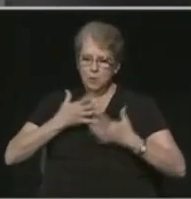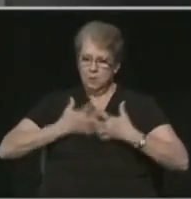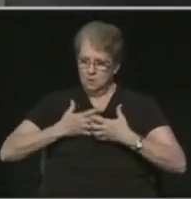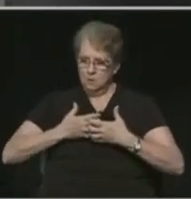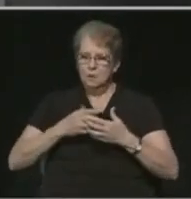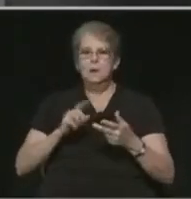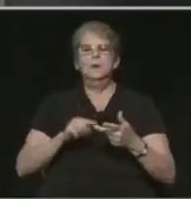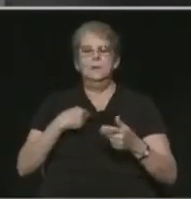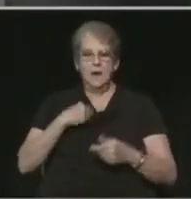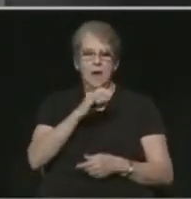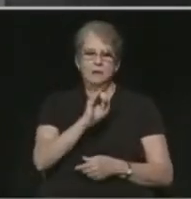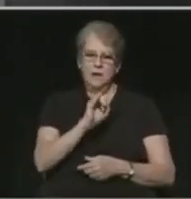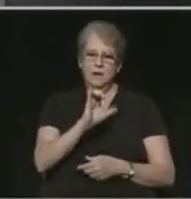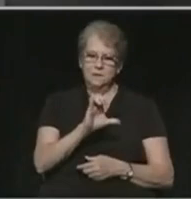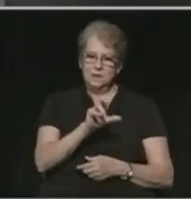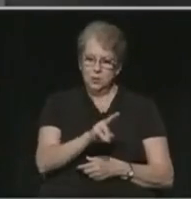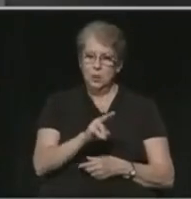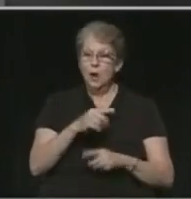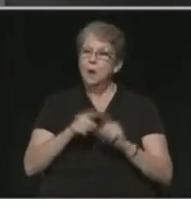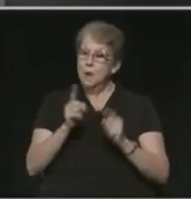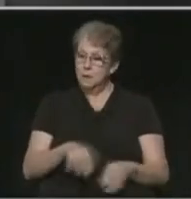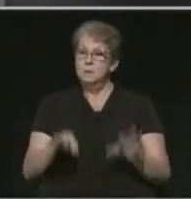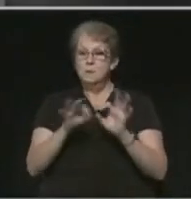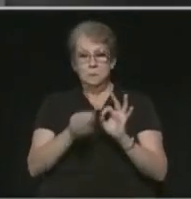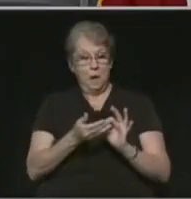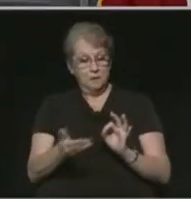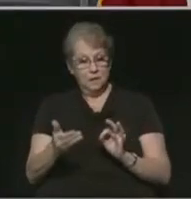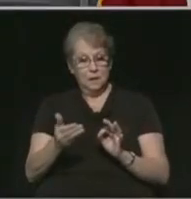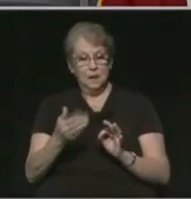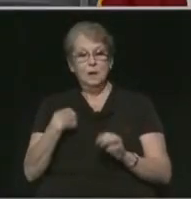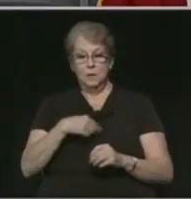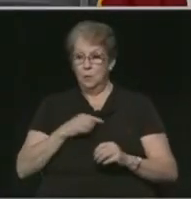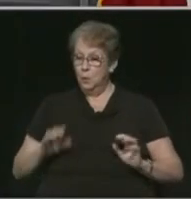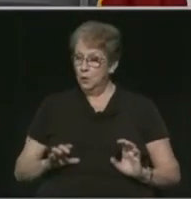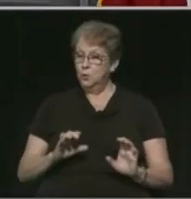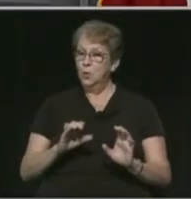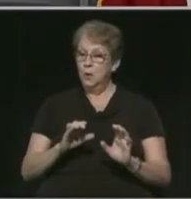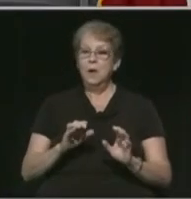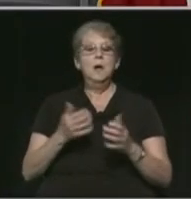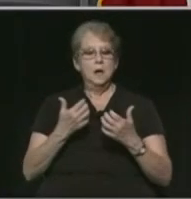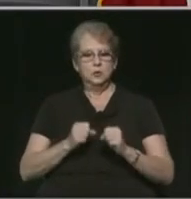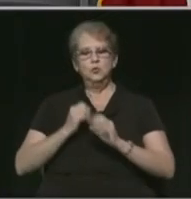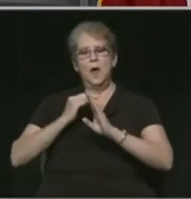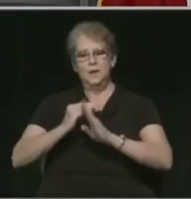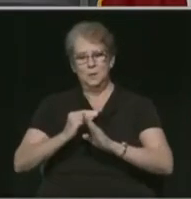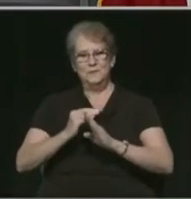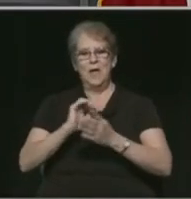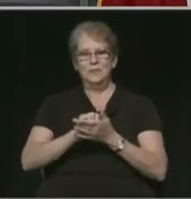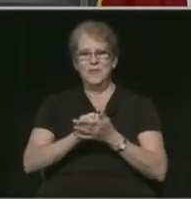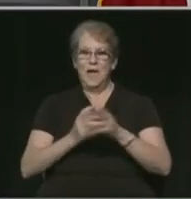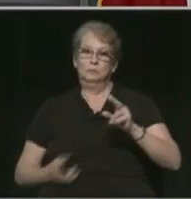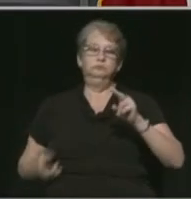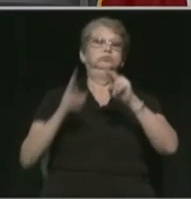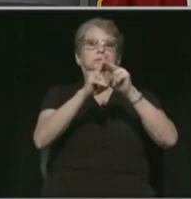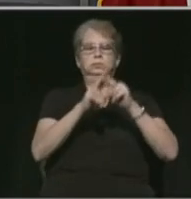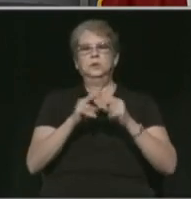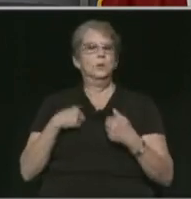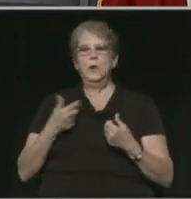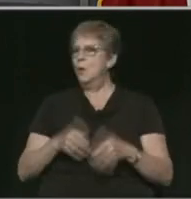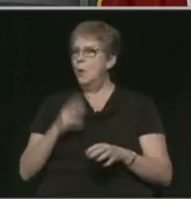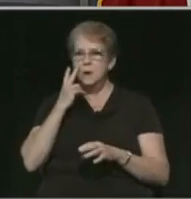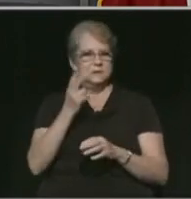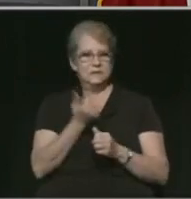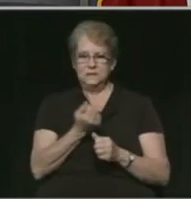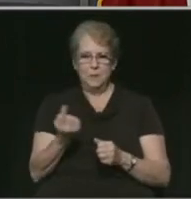ICU. But the main thing that we are doing is trying to prevent that spike. We don't want to see something